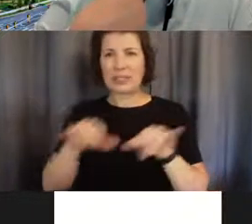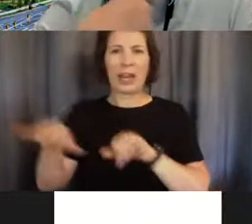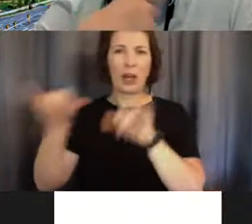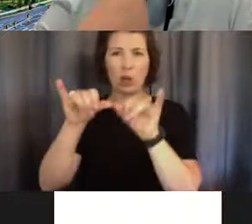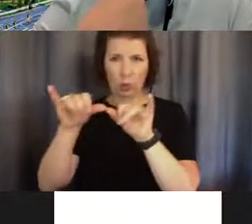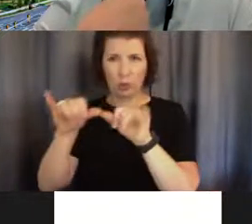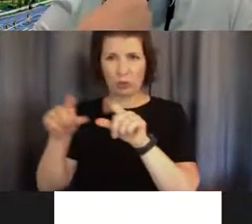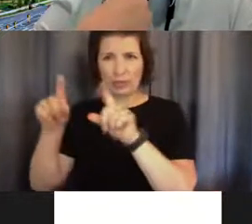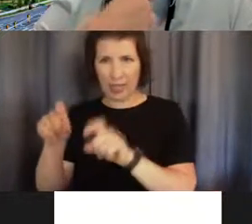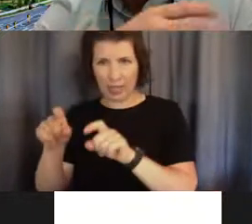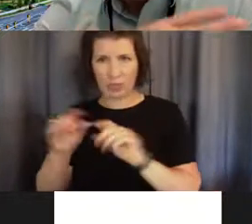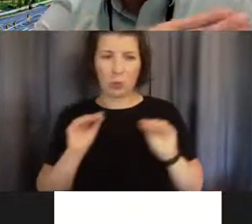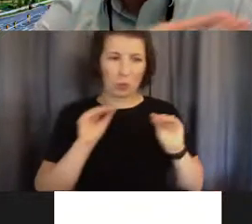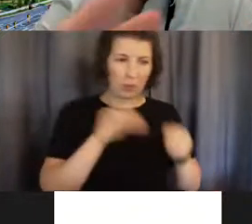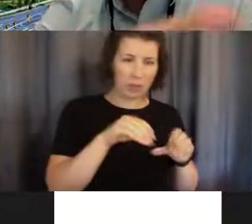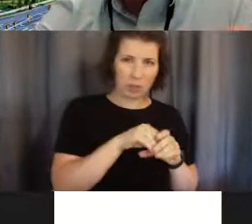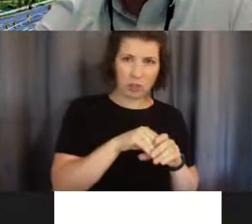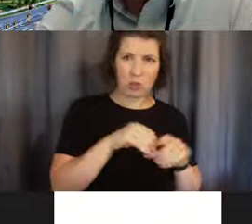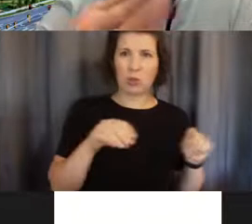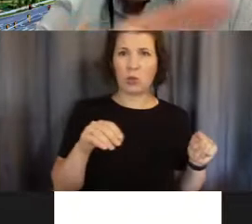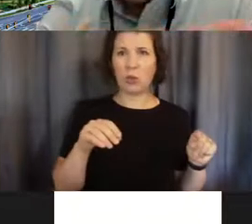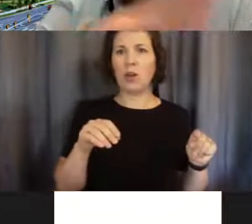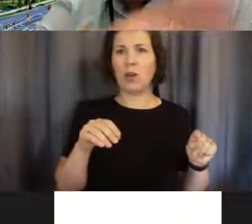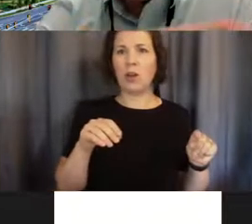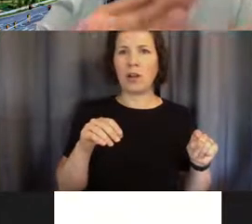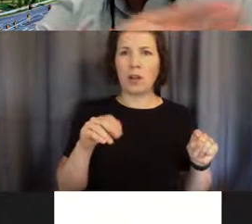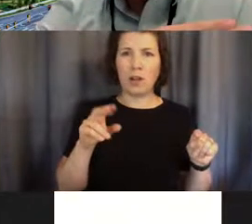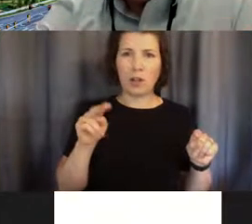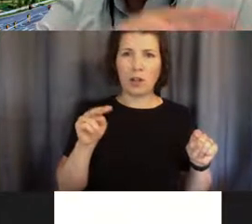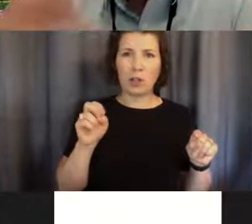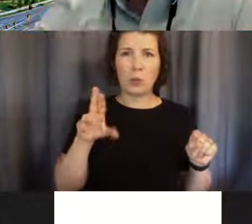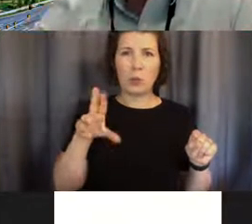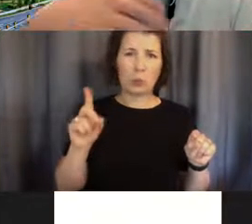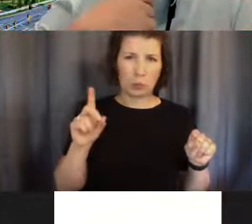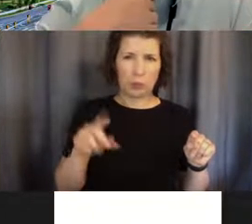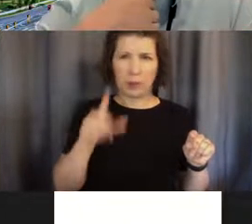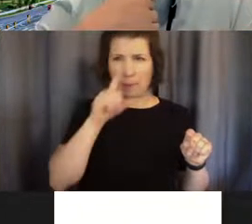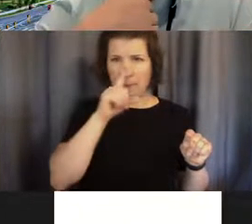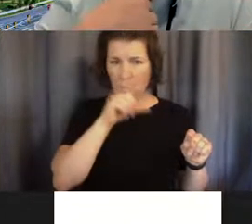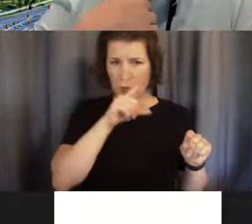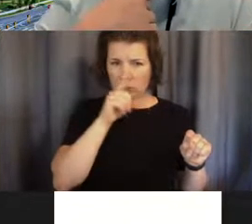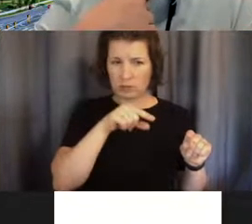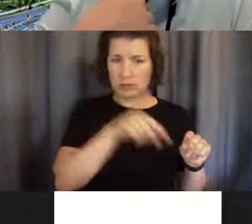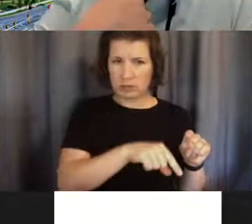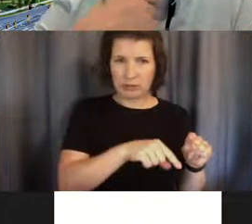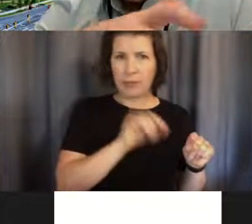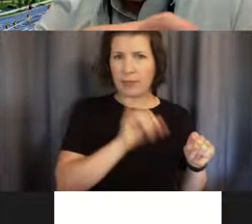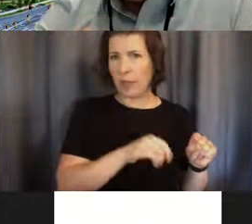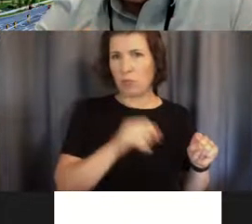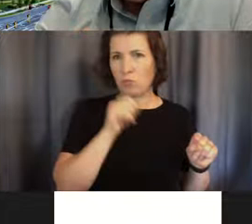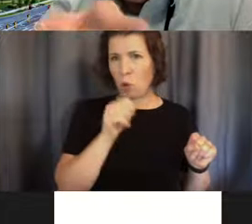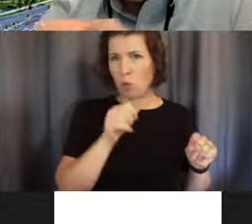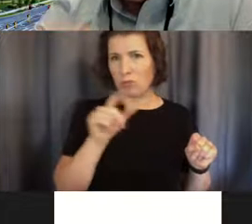without a thymus that doesn't recognize self that doesn't won't attack human cells. And it